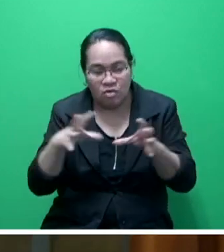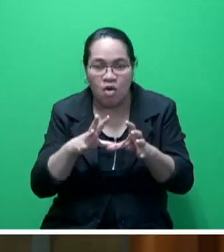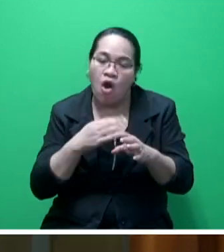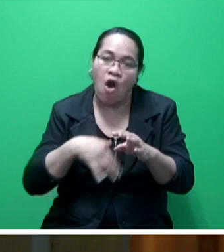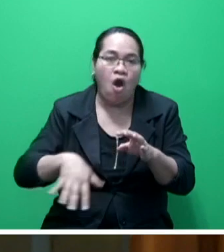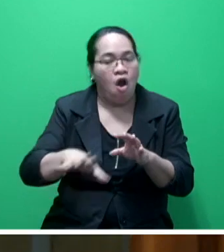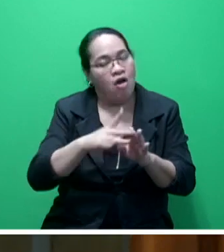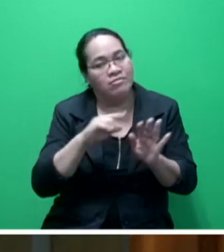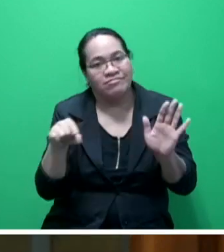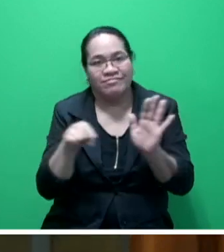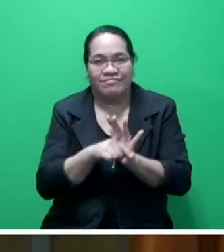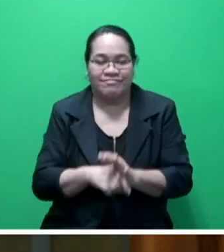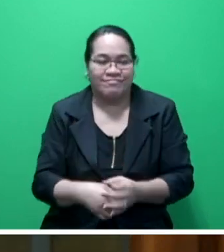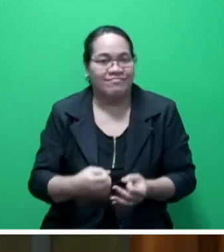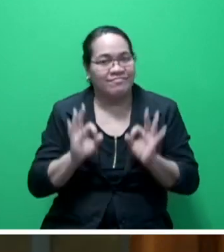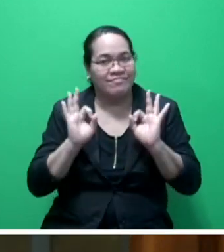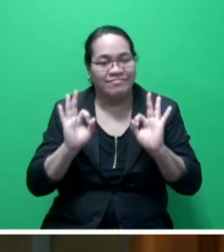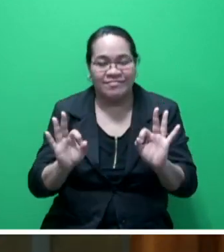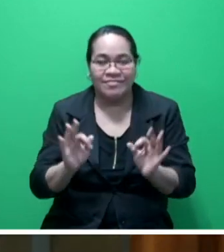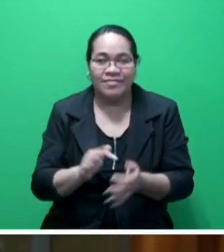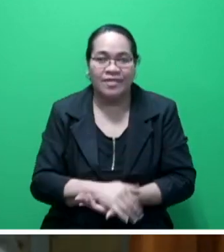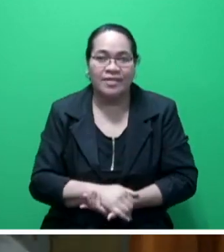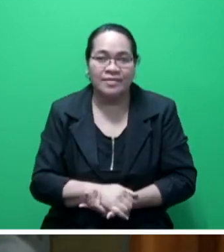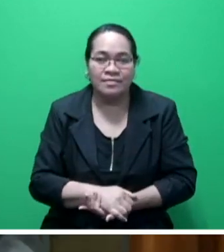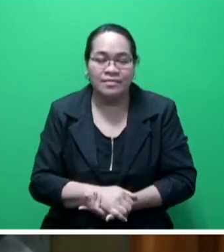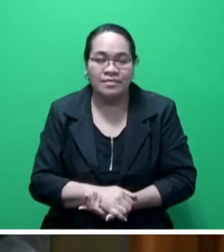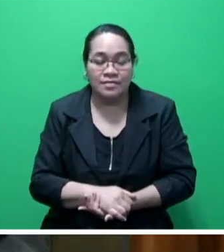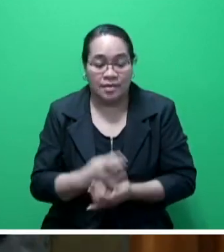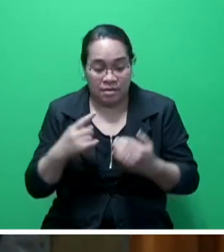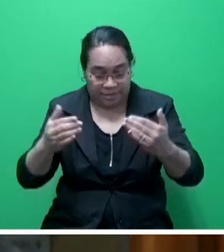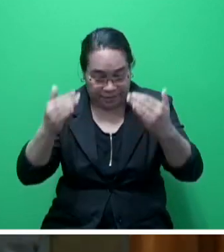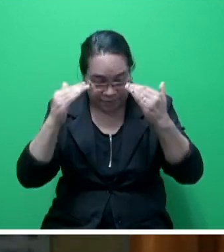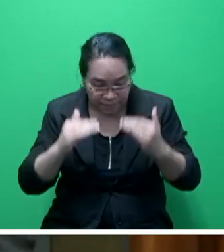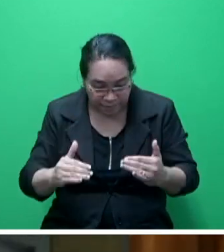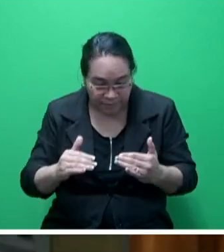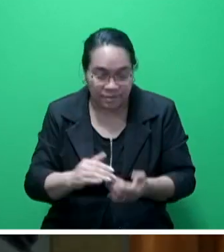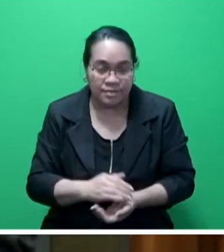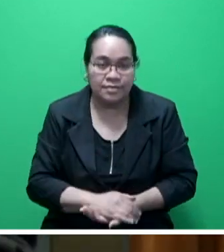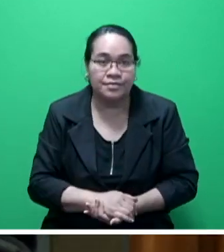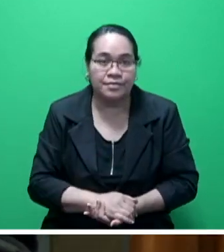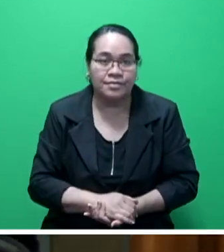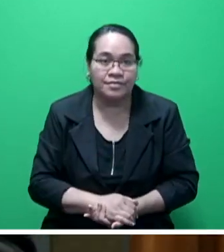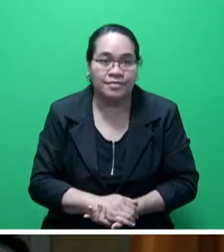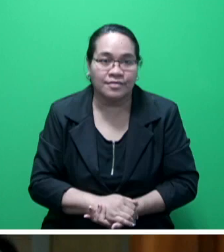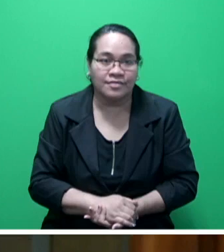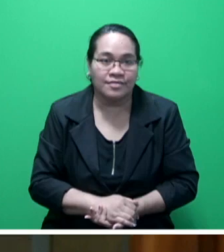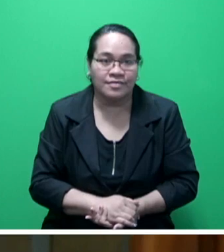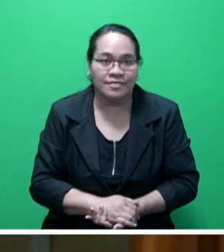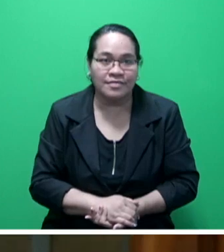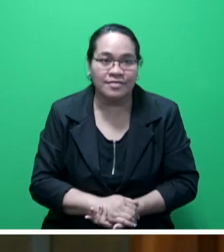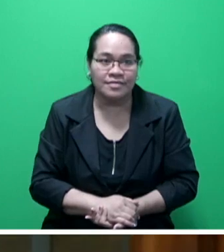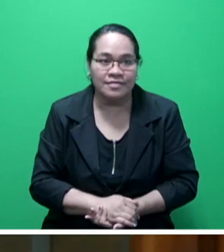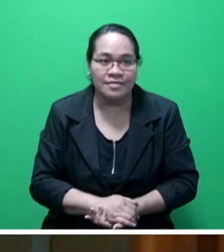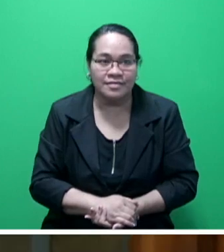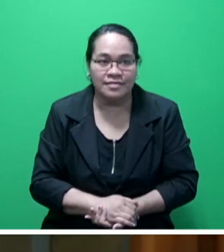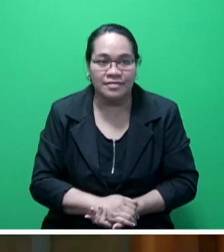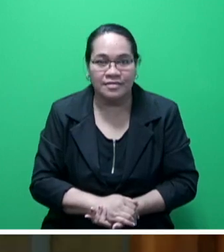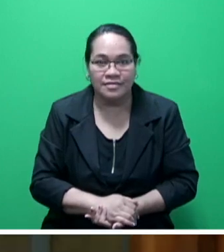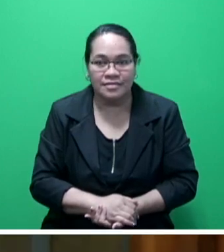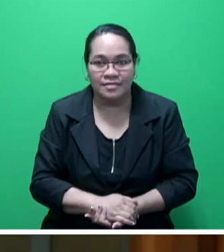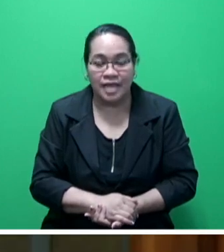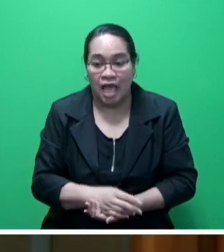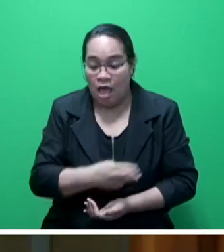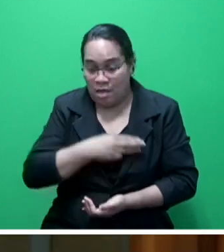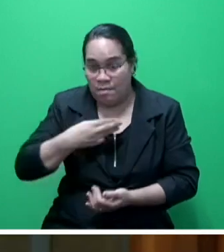came back negative. Mr. Speaker, the Ministry